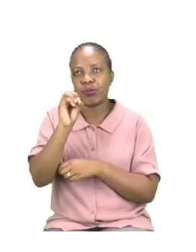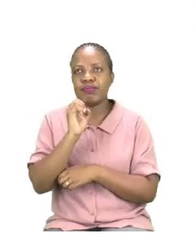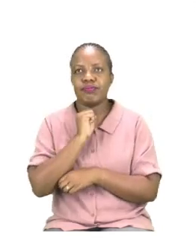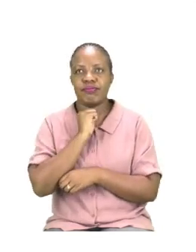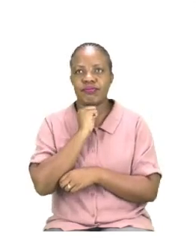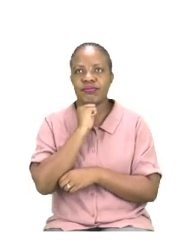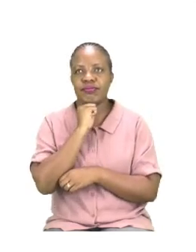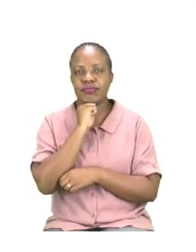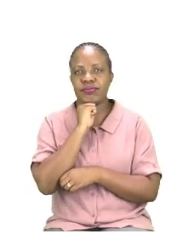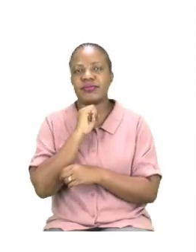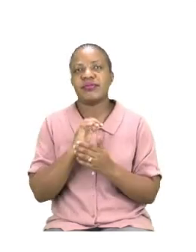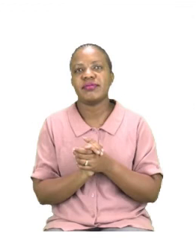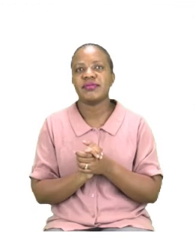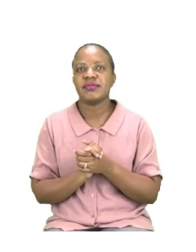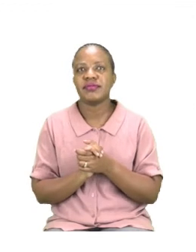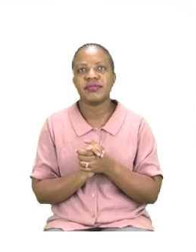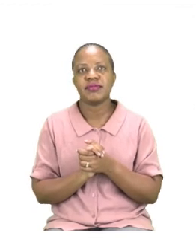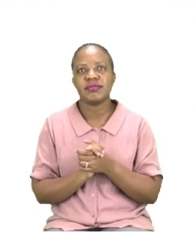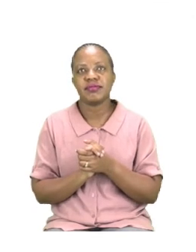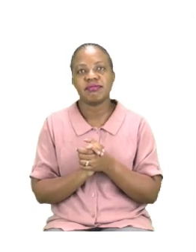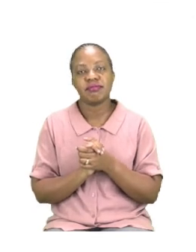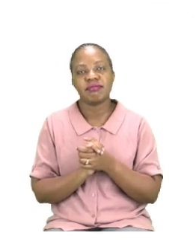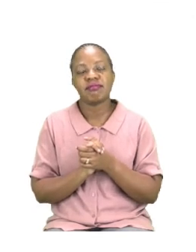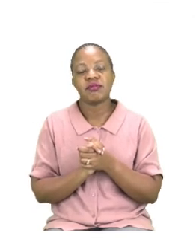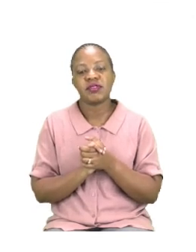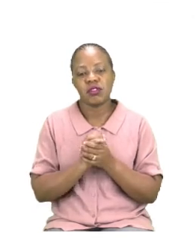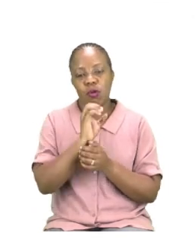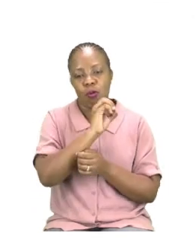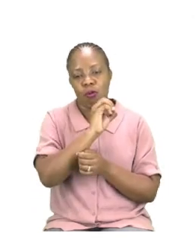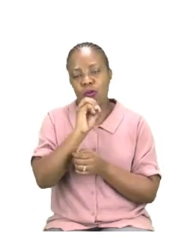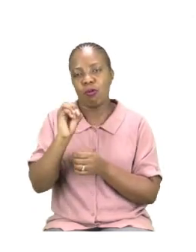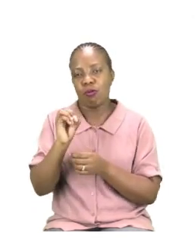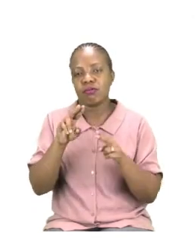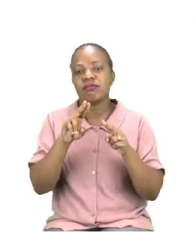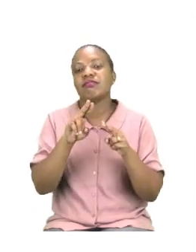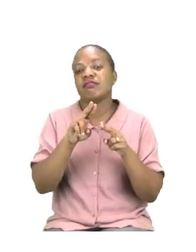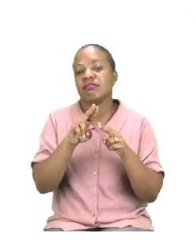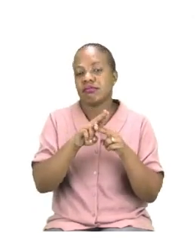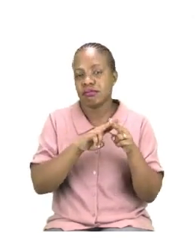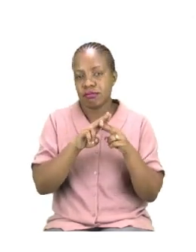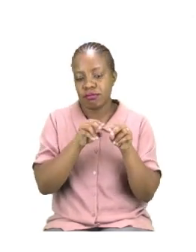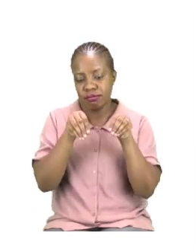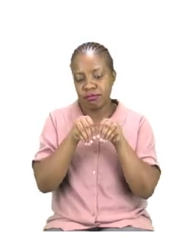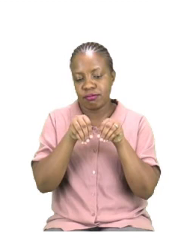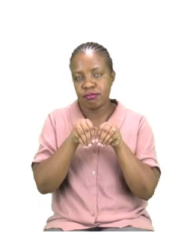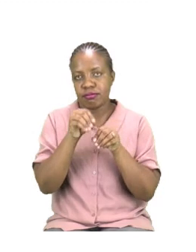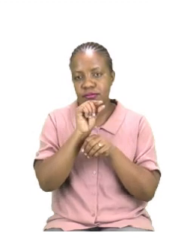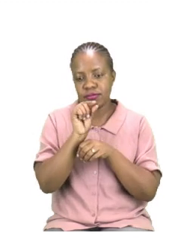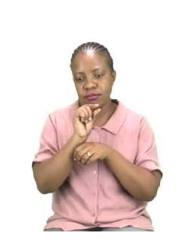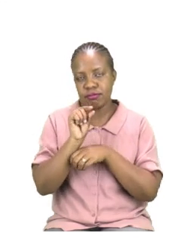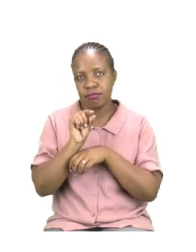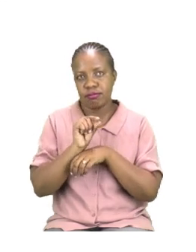OOO sound is used to make words and I'm going to show you what the OOO sound looks like